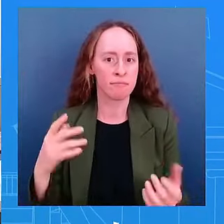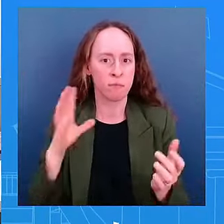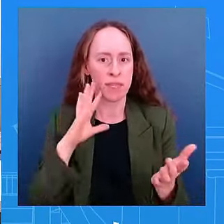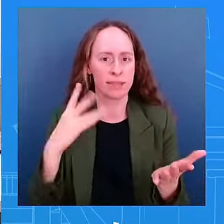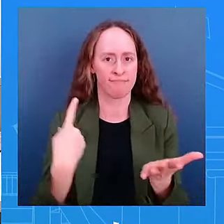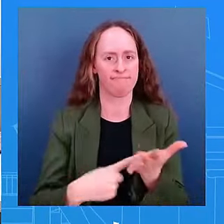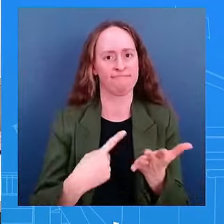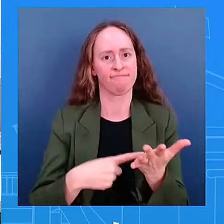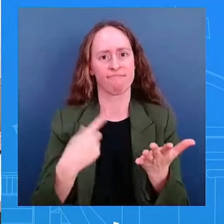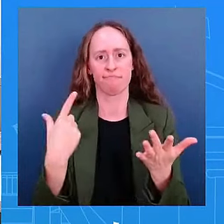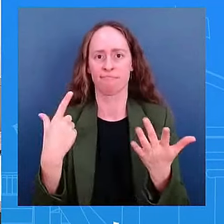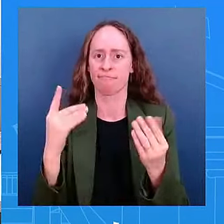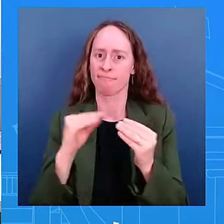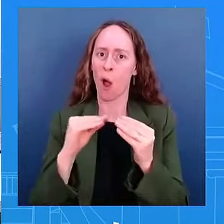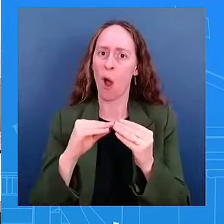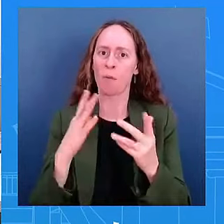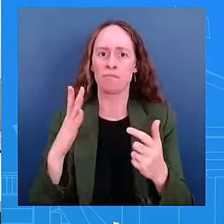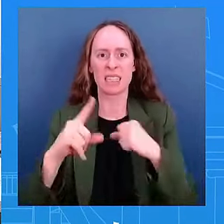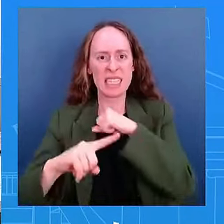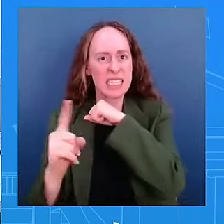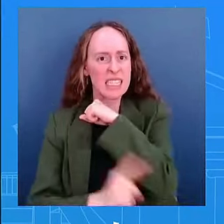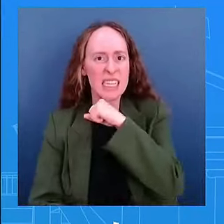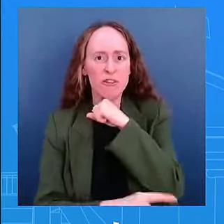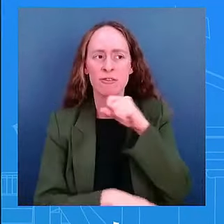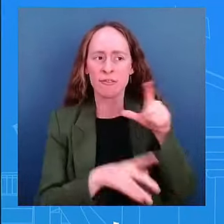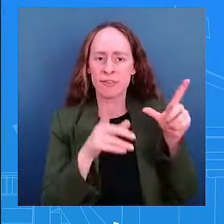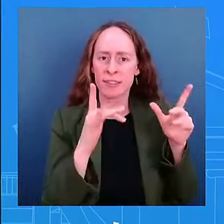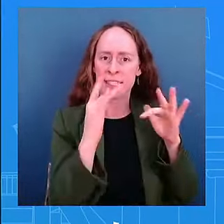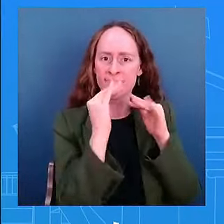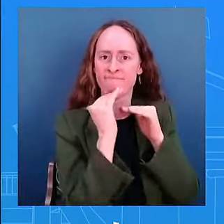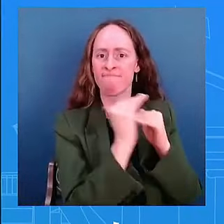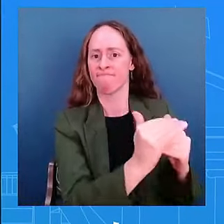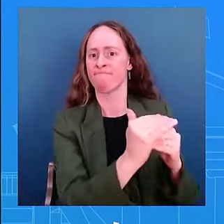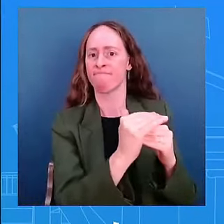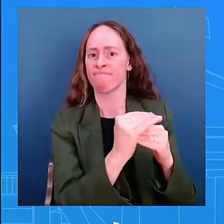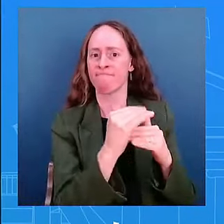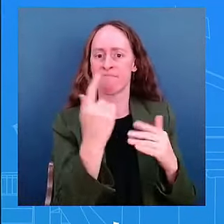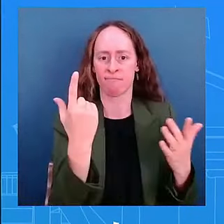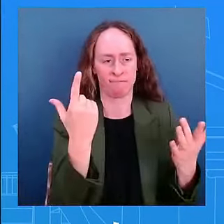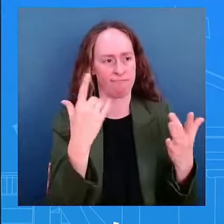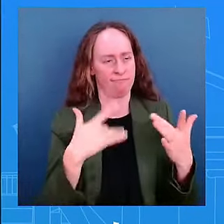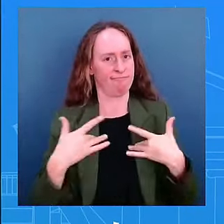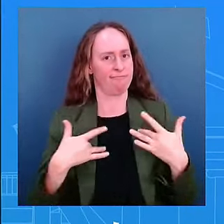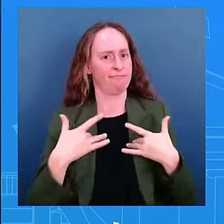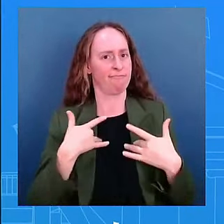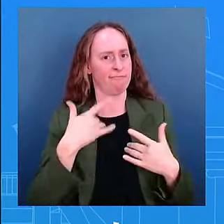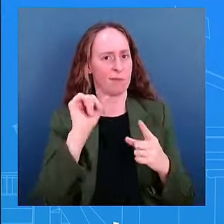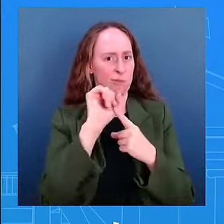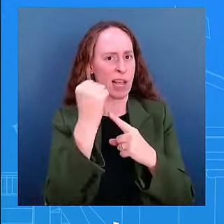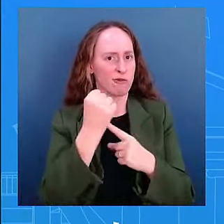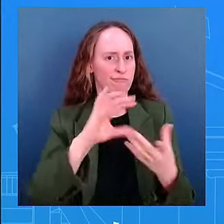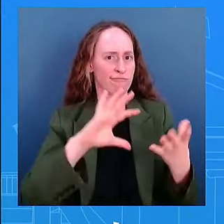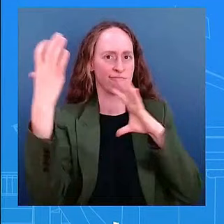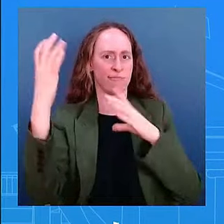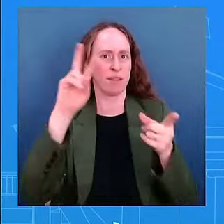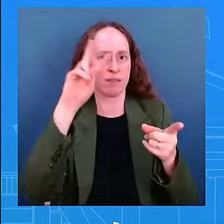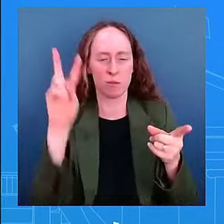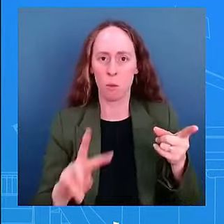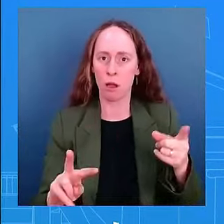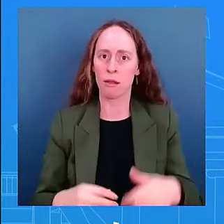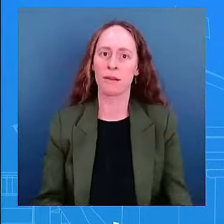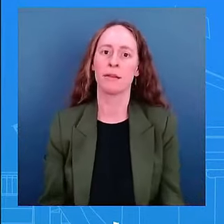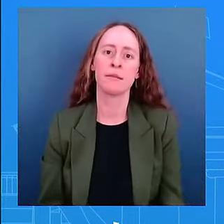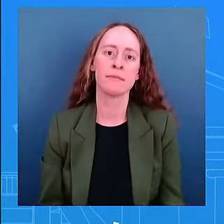what is the venezuela content of that okay so let me just say and i think we shared this with all of you that the president was going to be speaking with the president of brazil